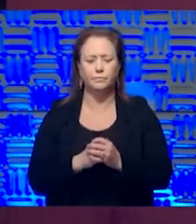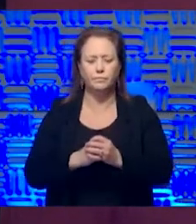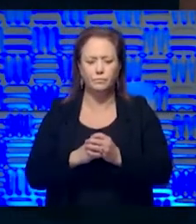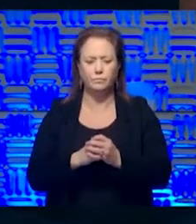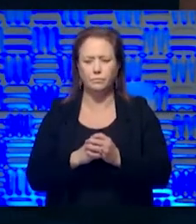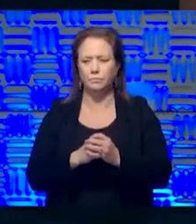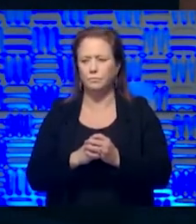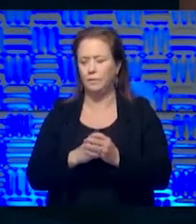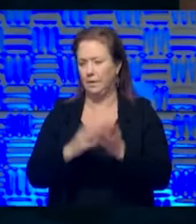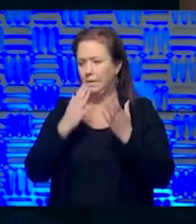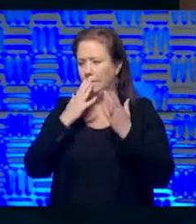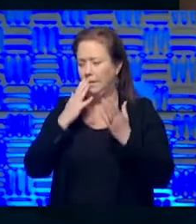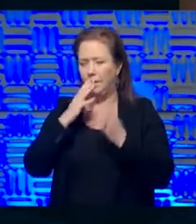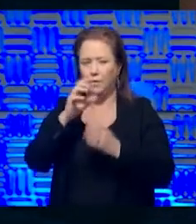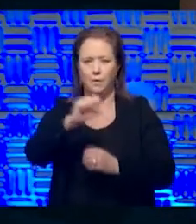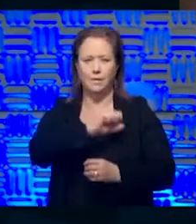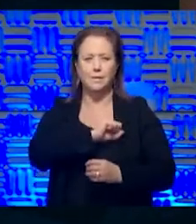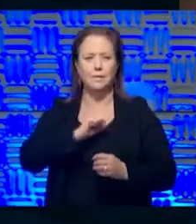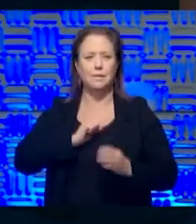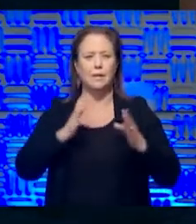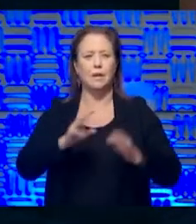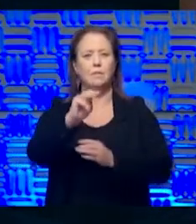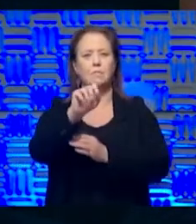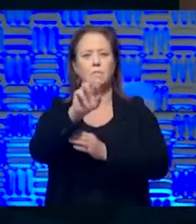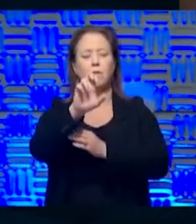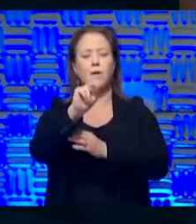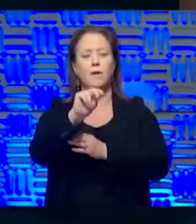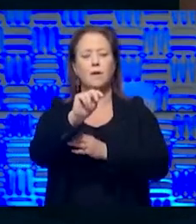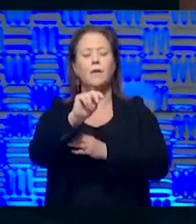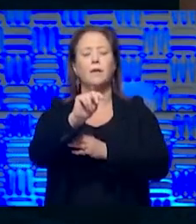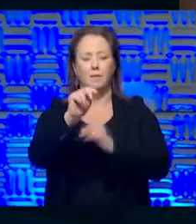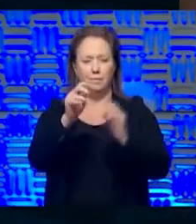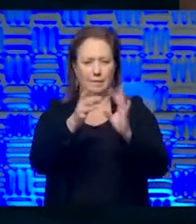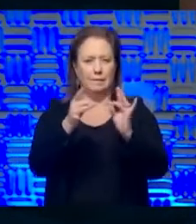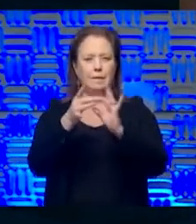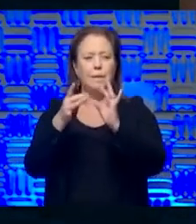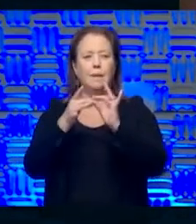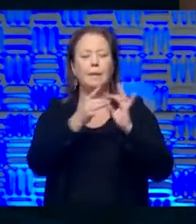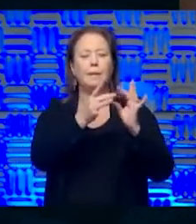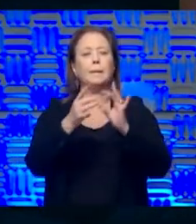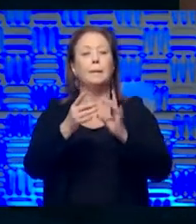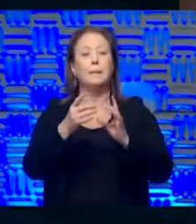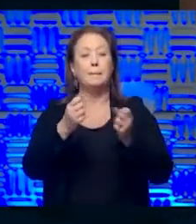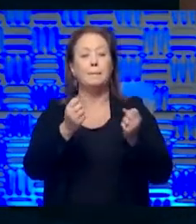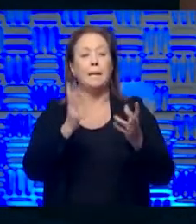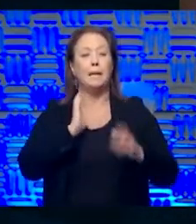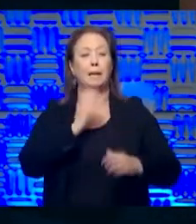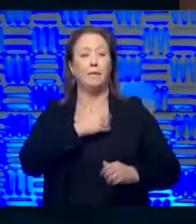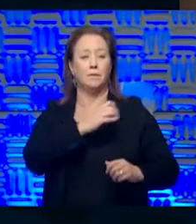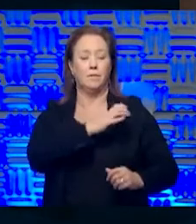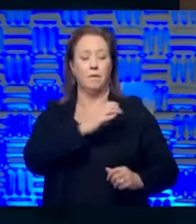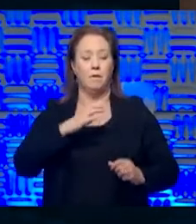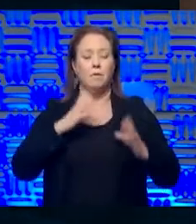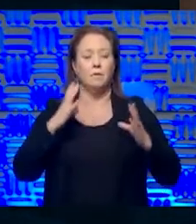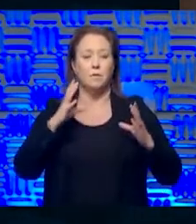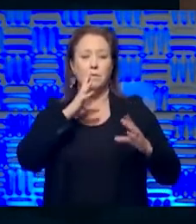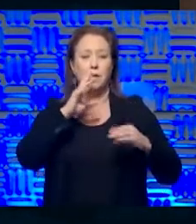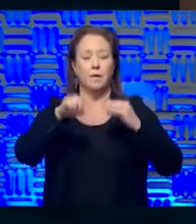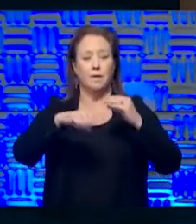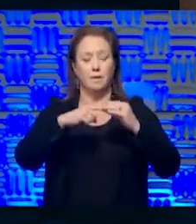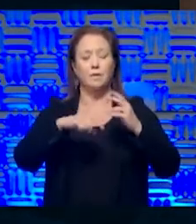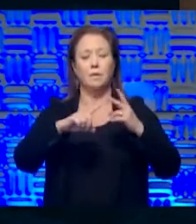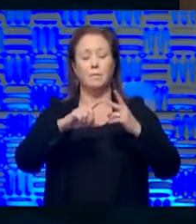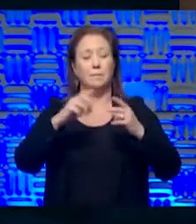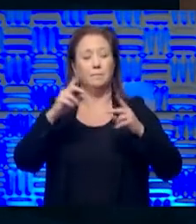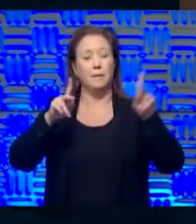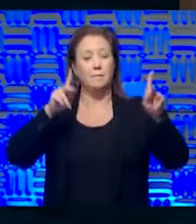Well, thank you. I mean, it is, it's a, it is the topic of conversation among members of Congress. Uh, it is the topic of conversation to the public.